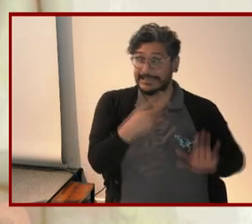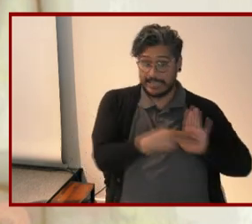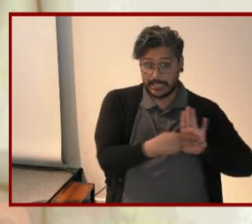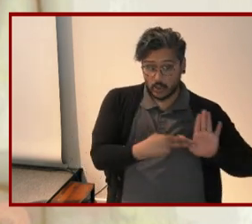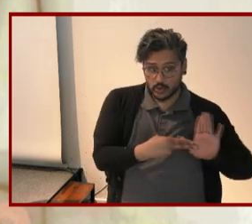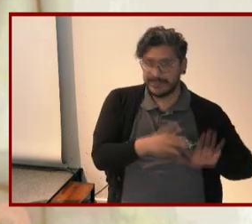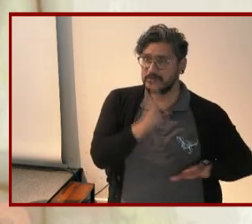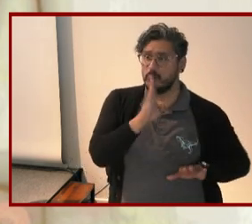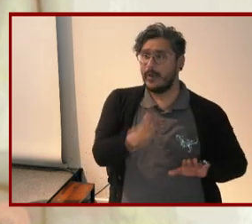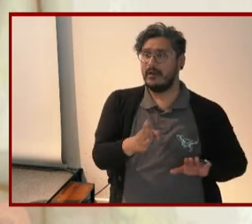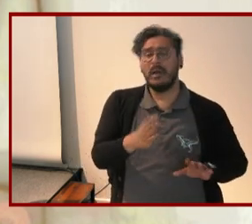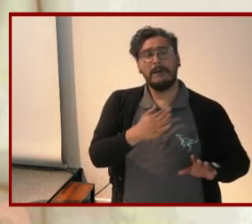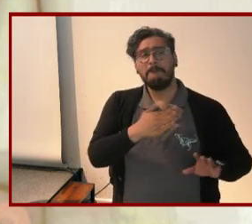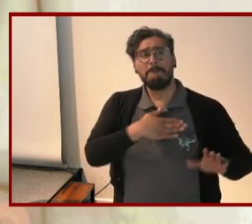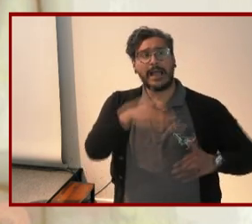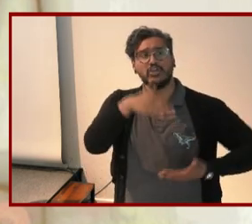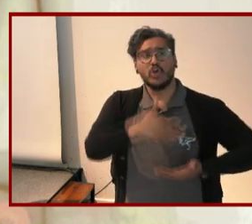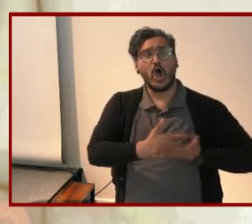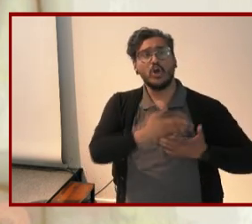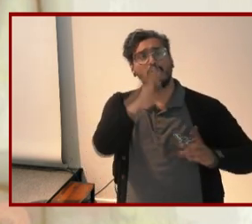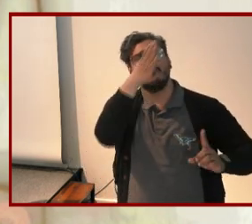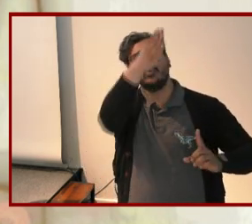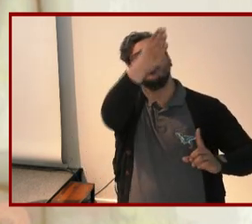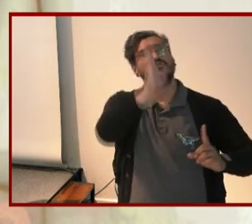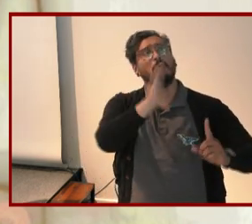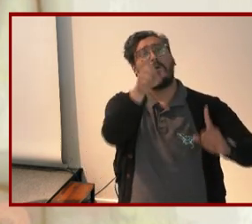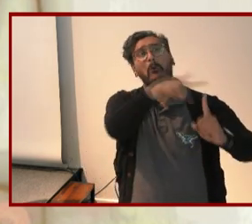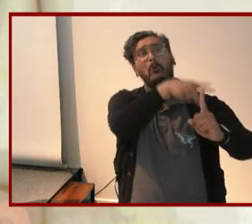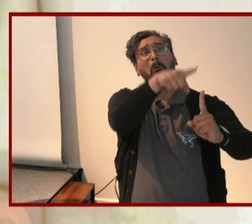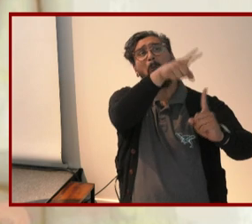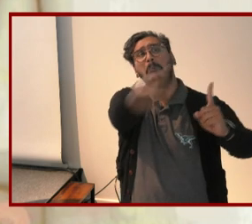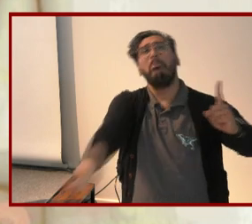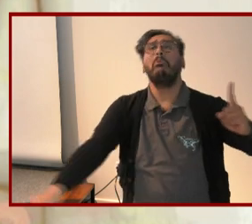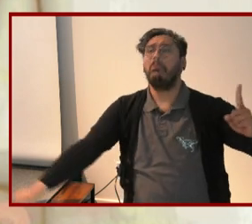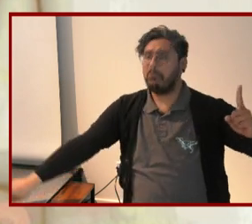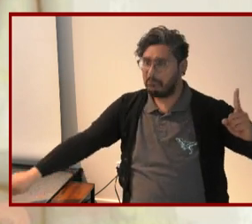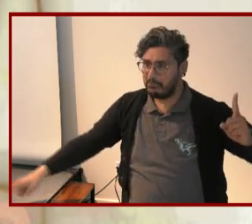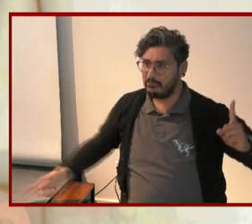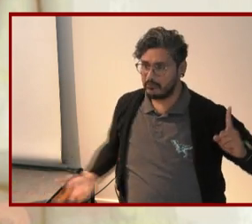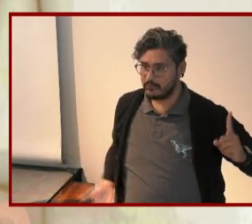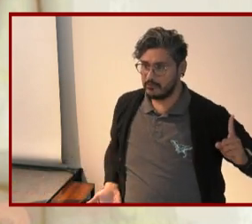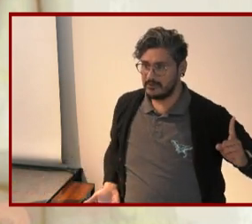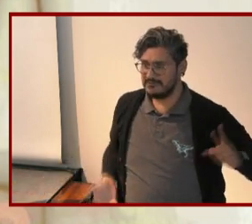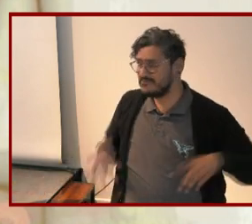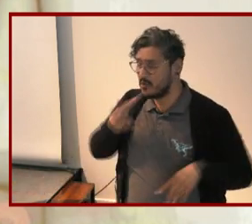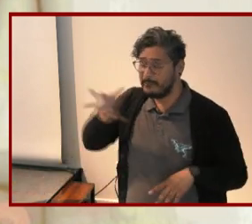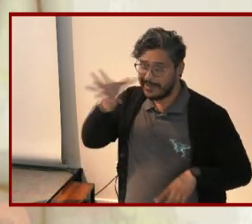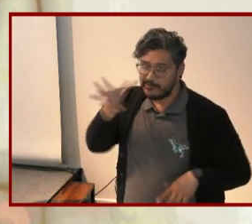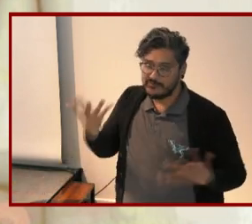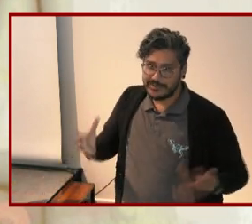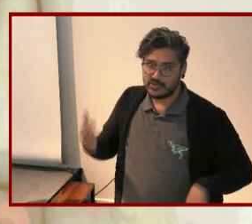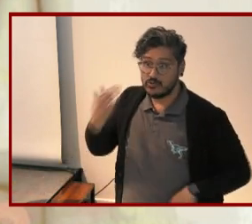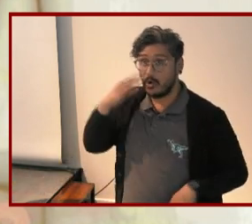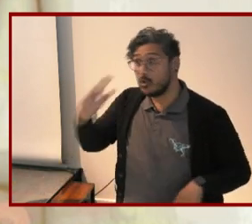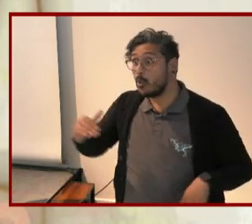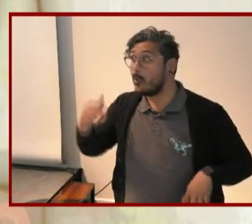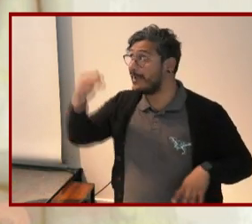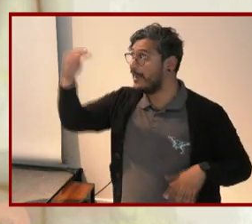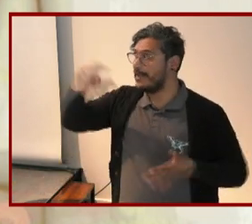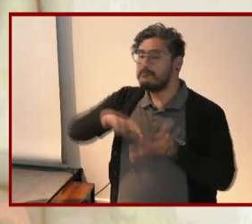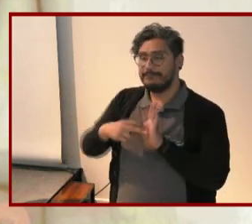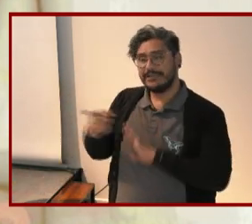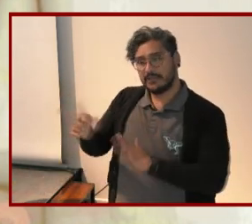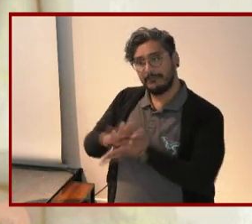derail his daughter's future these parents know that growing up means becoming more and more independent